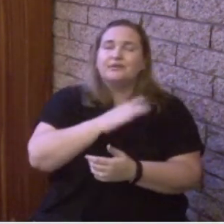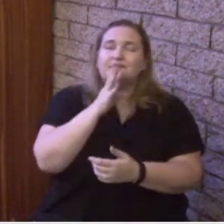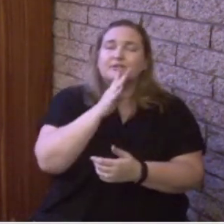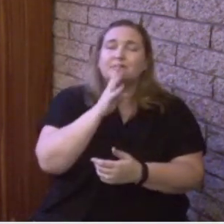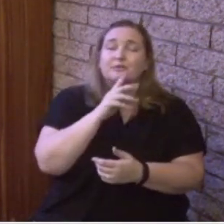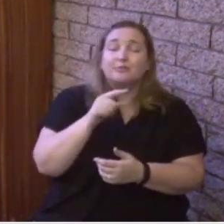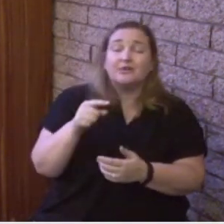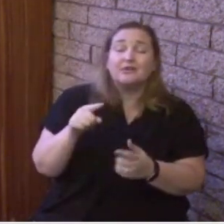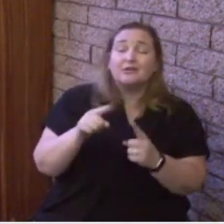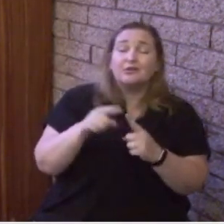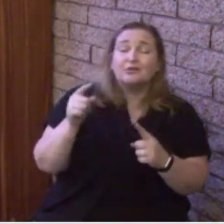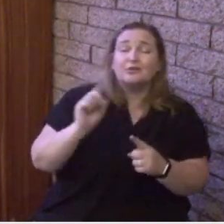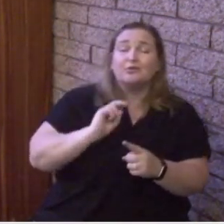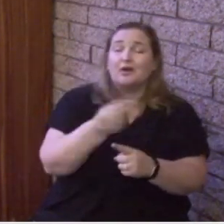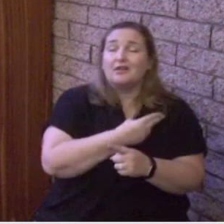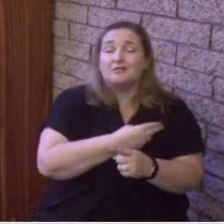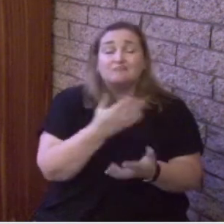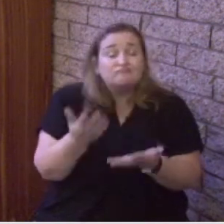today.